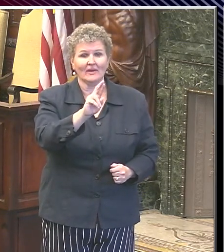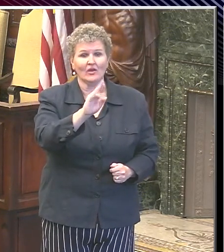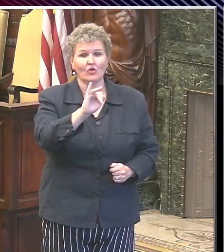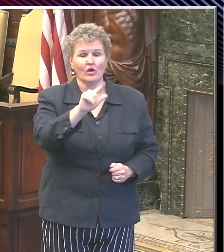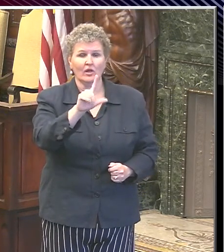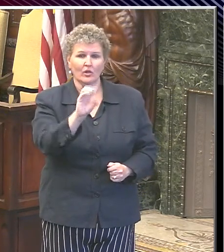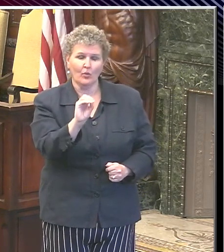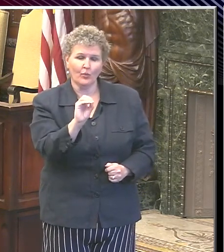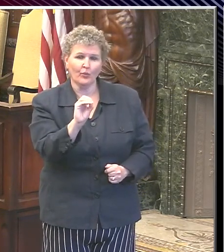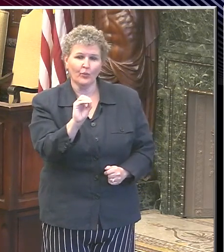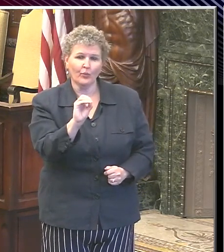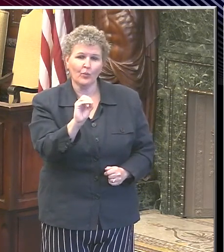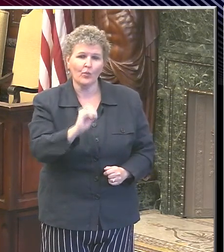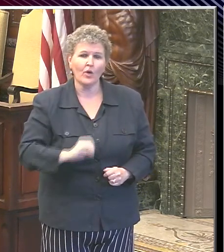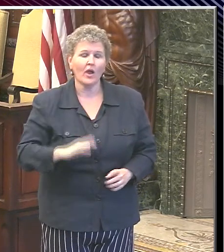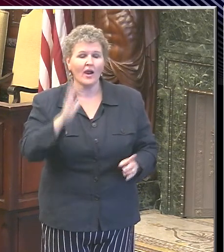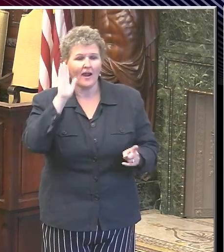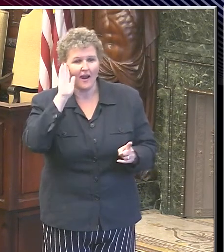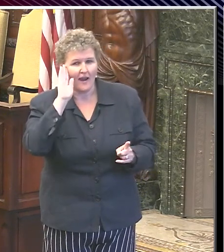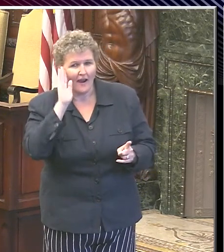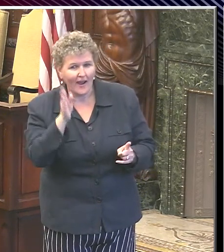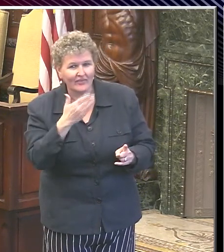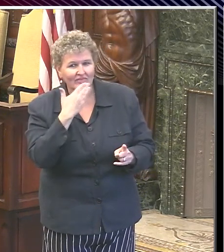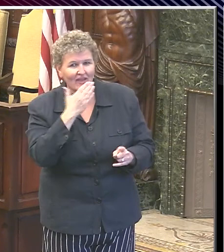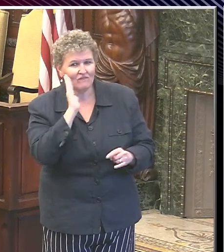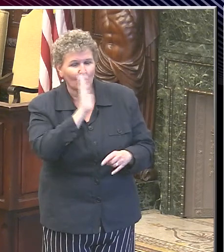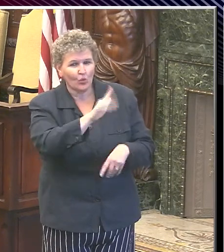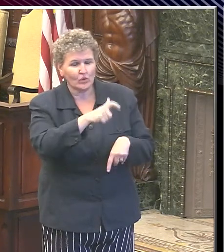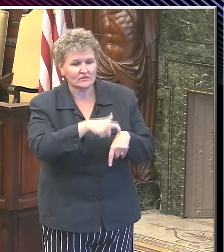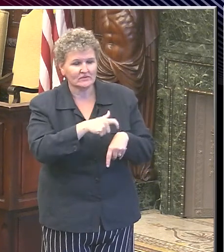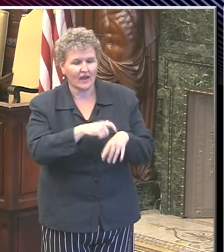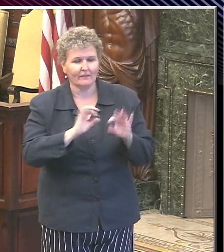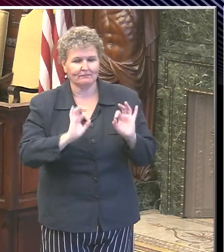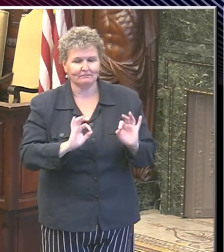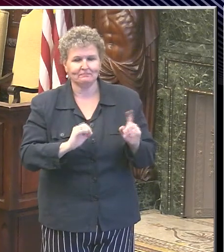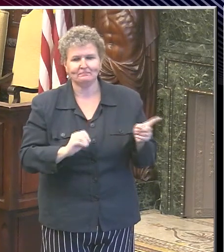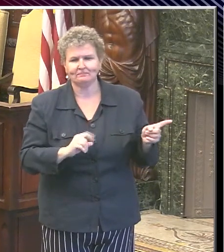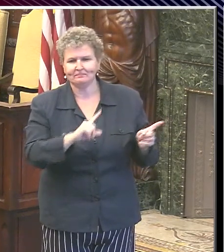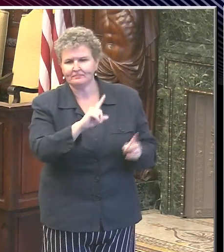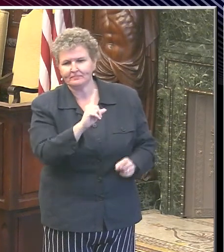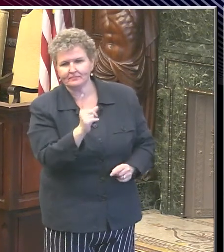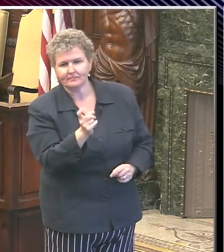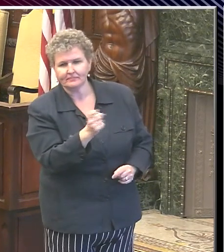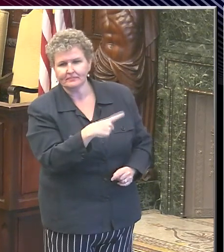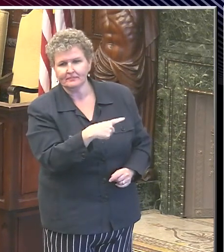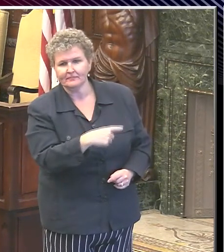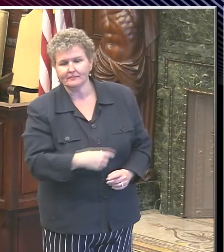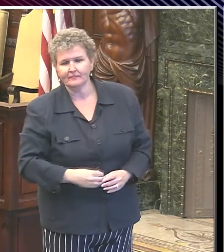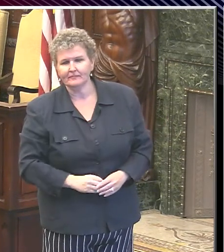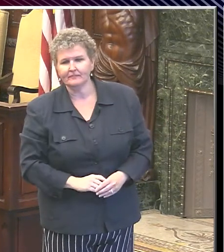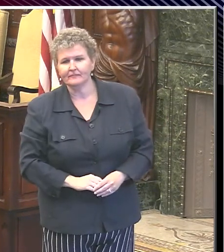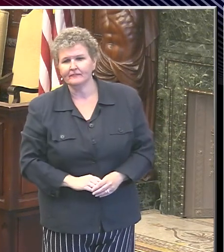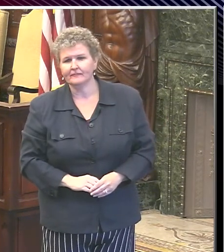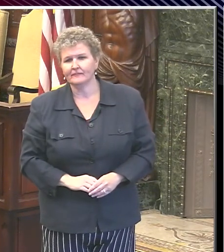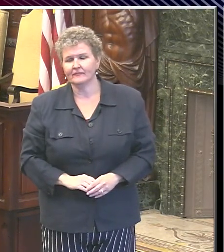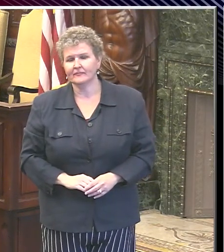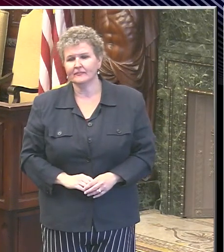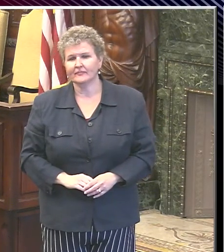Hi there. Thanks for your time today. Wondering about shore points. It was mentioned before that